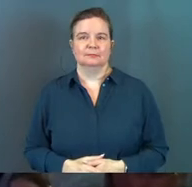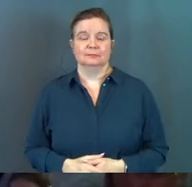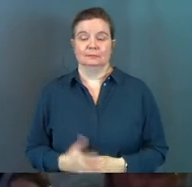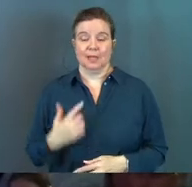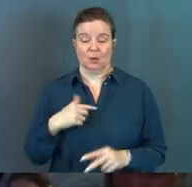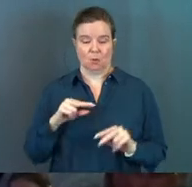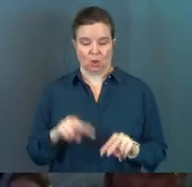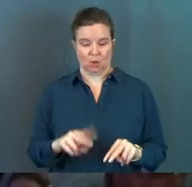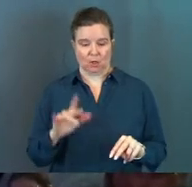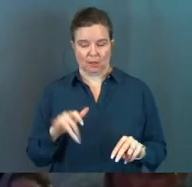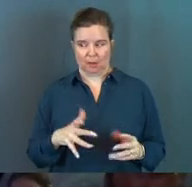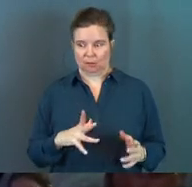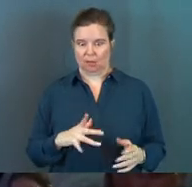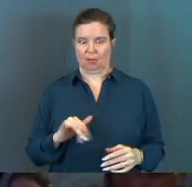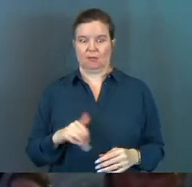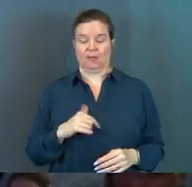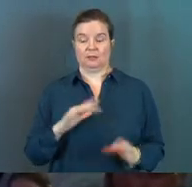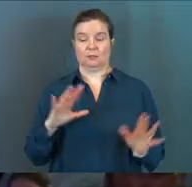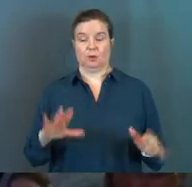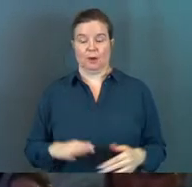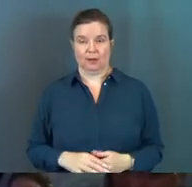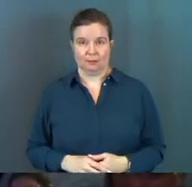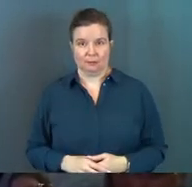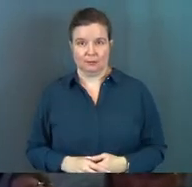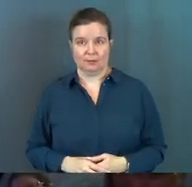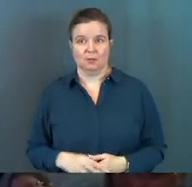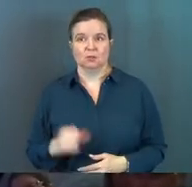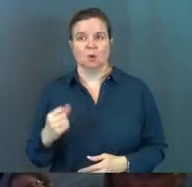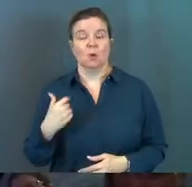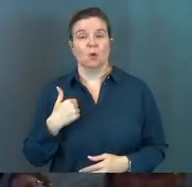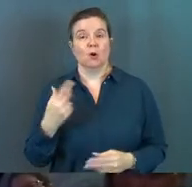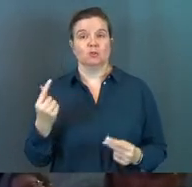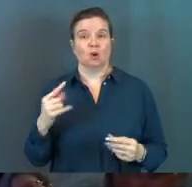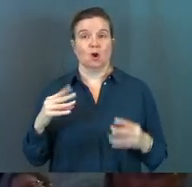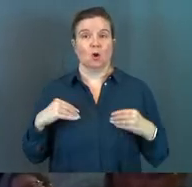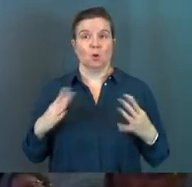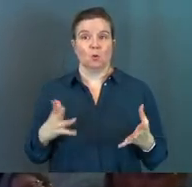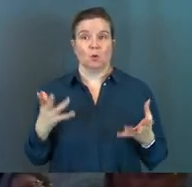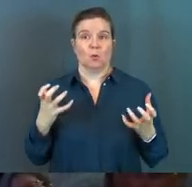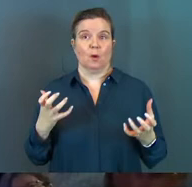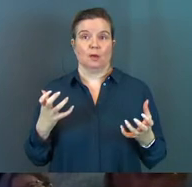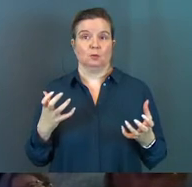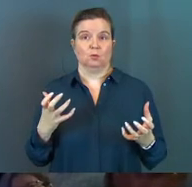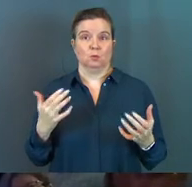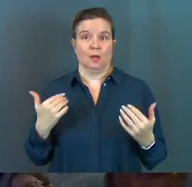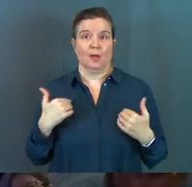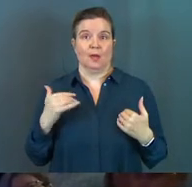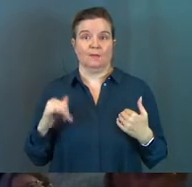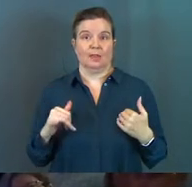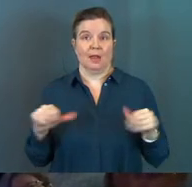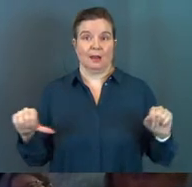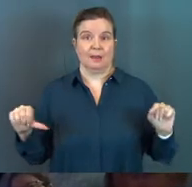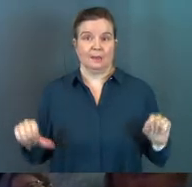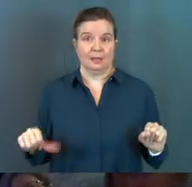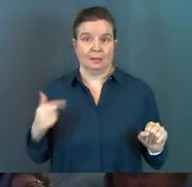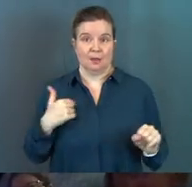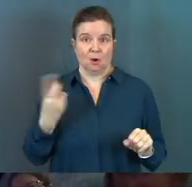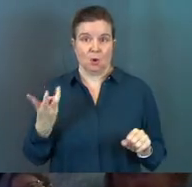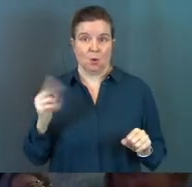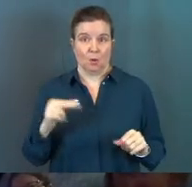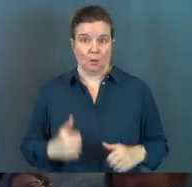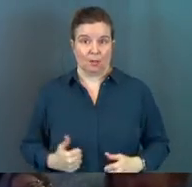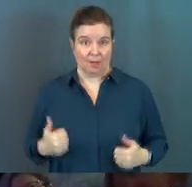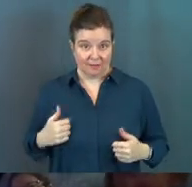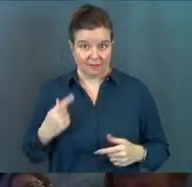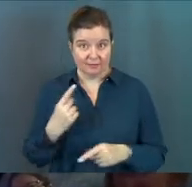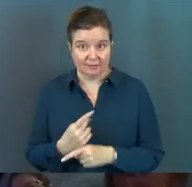And we look at that, we're like, that's pretty great. And so us dog owners, we want to have that ability in our own